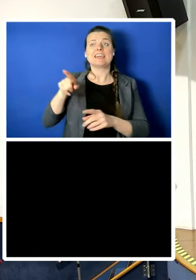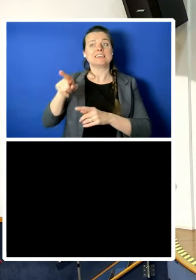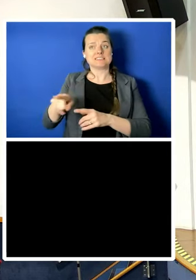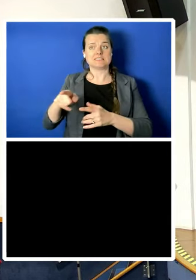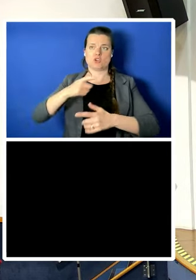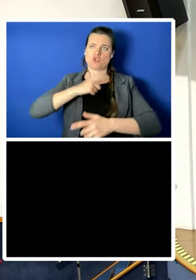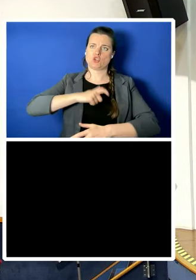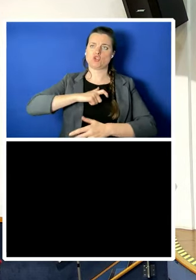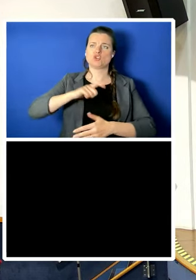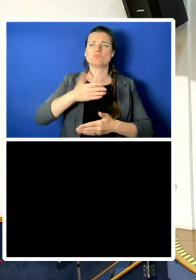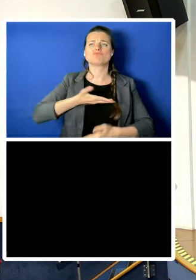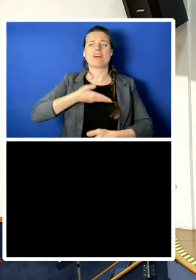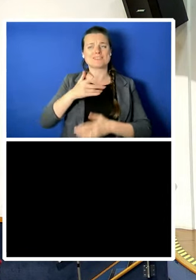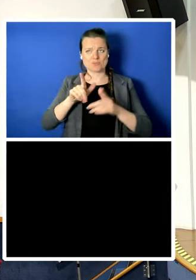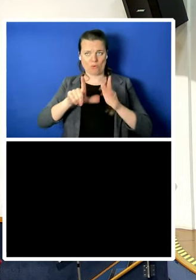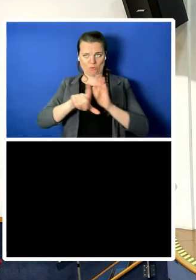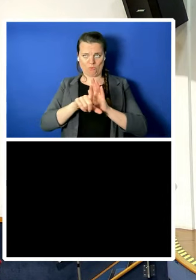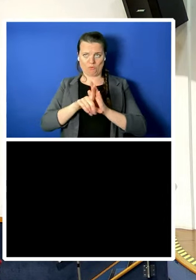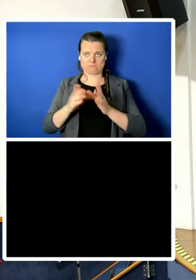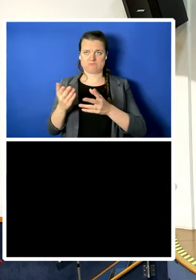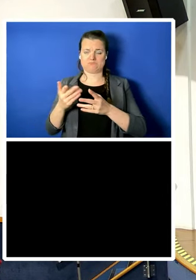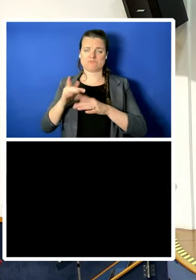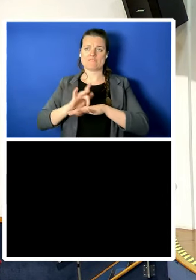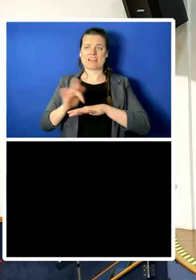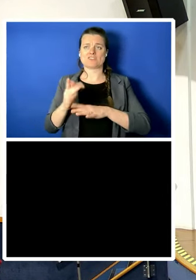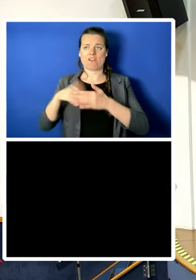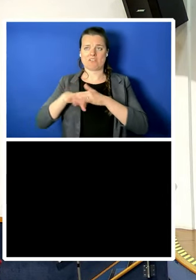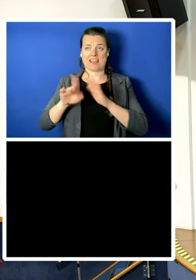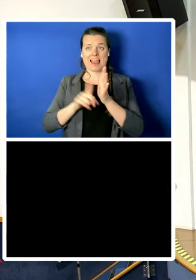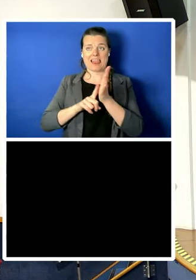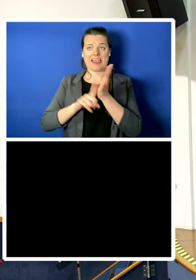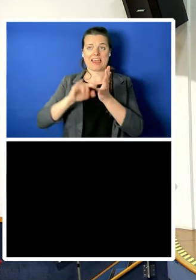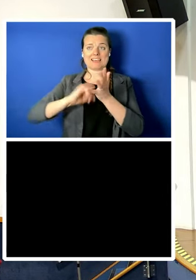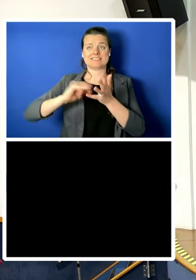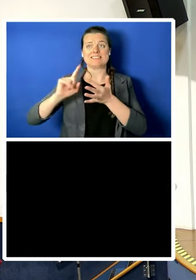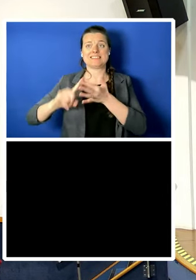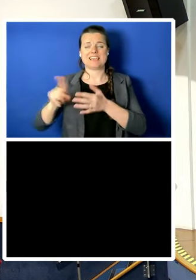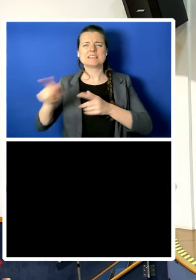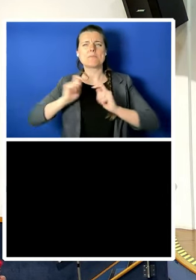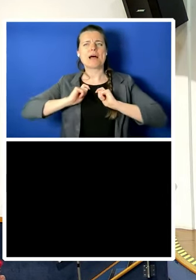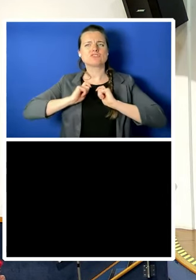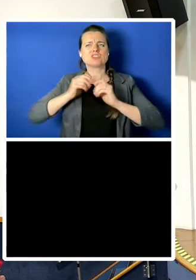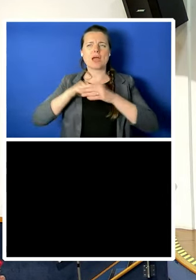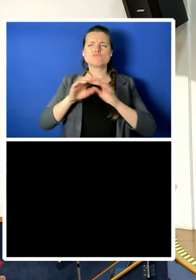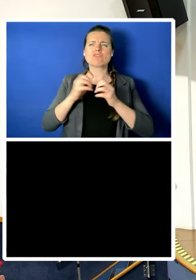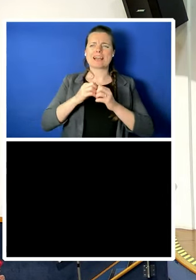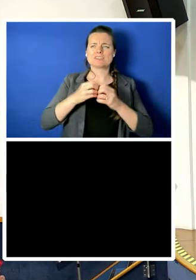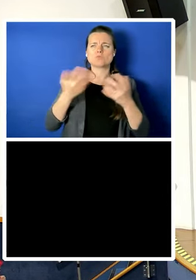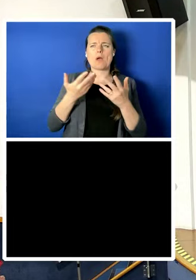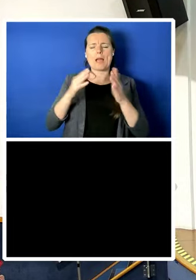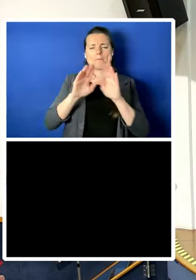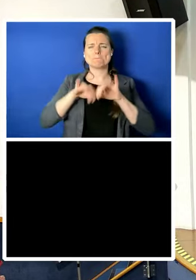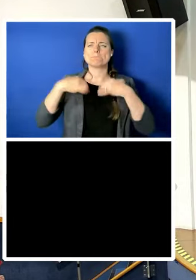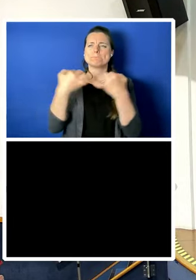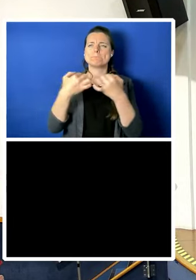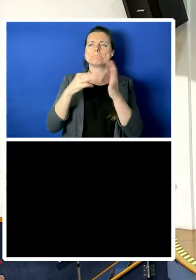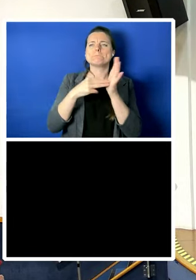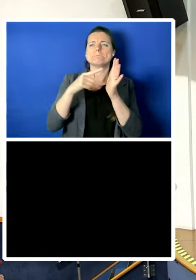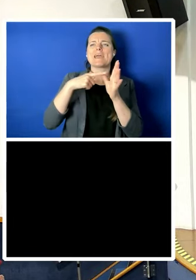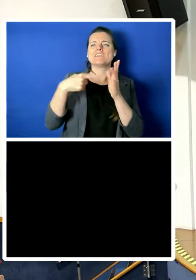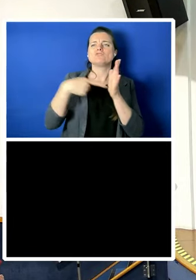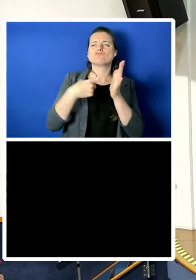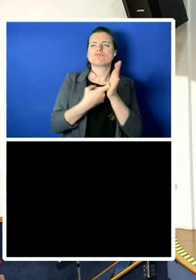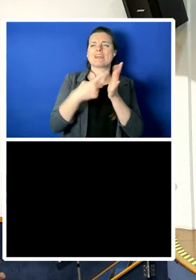and has a new book about to come out on homeland insecurity, the rise and rise of global anti